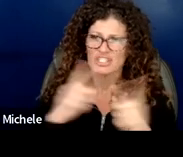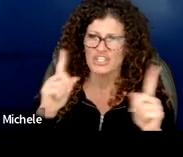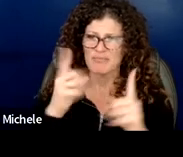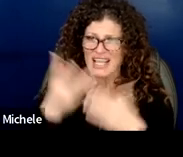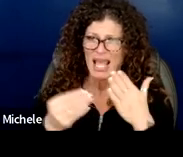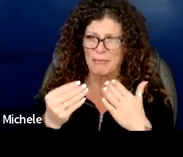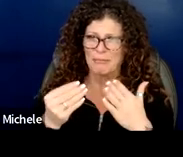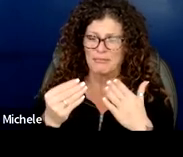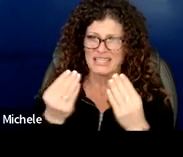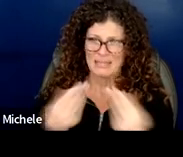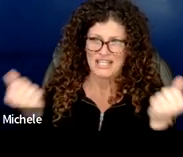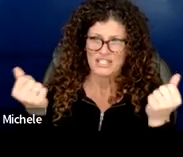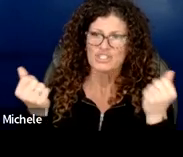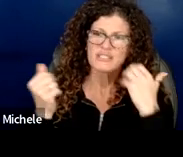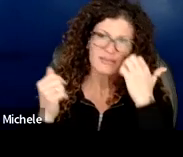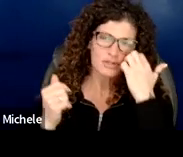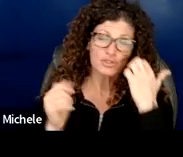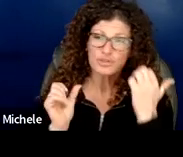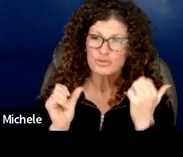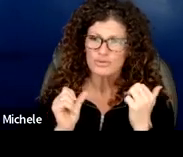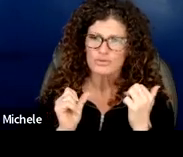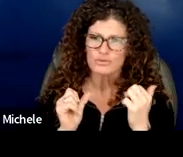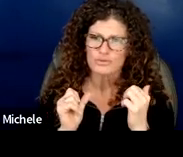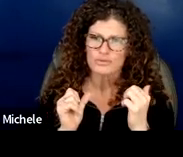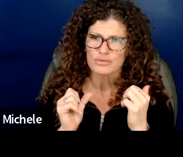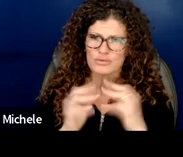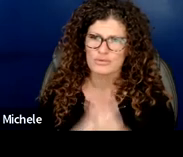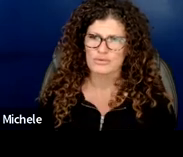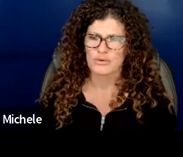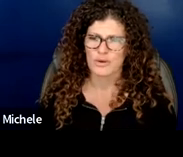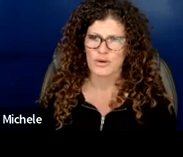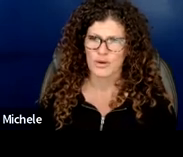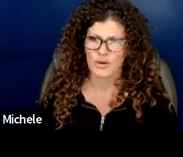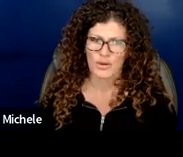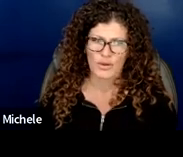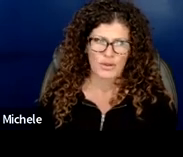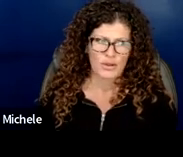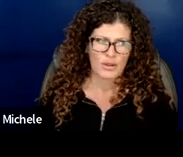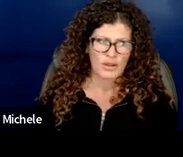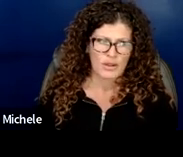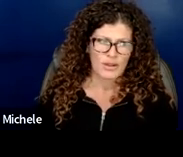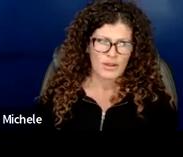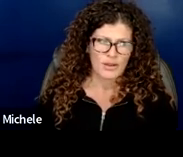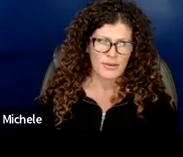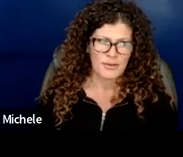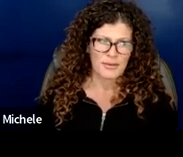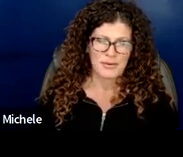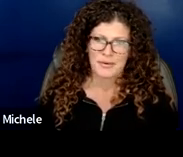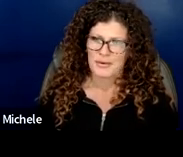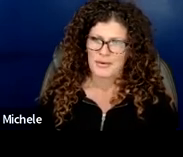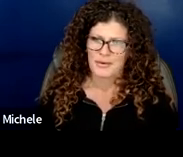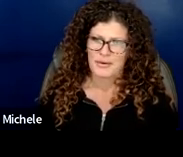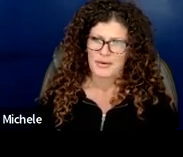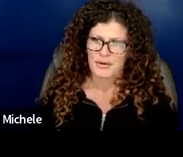i'm sorry go ahead um so we're not looking to move